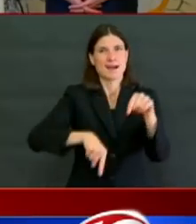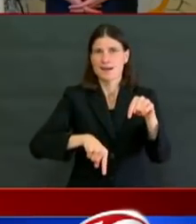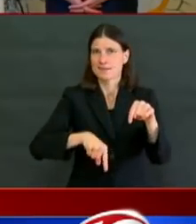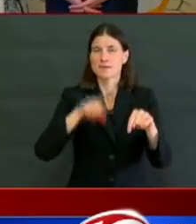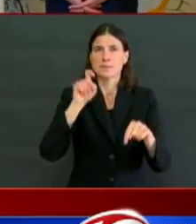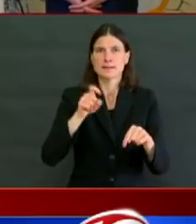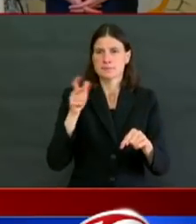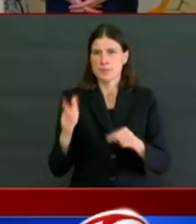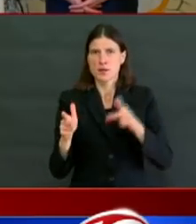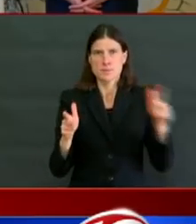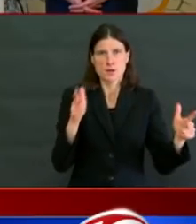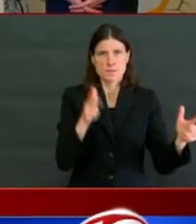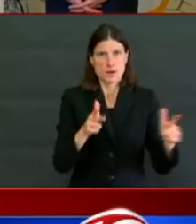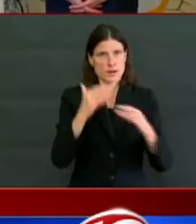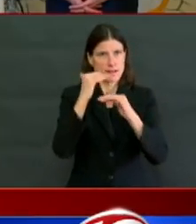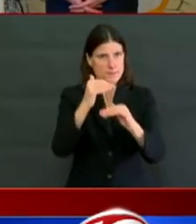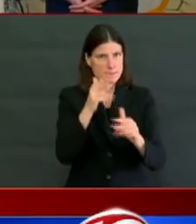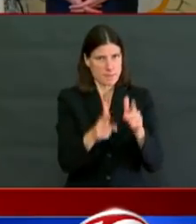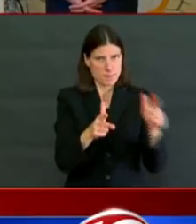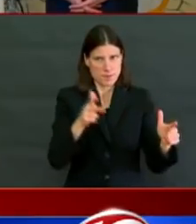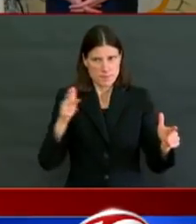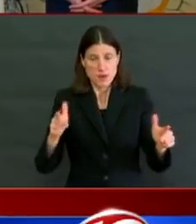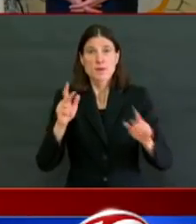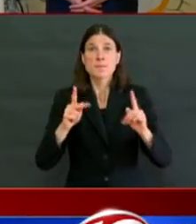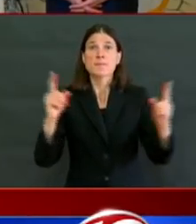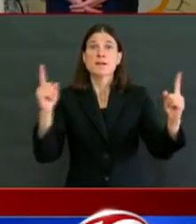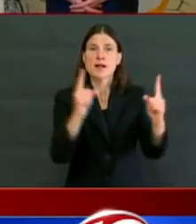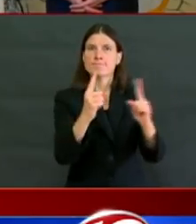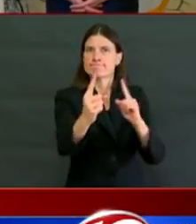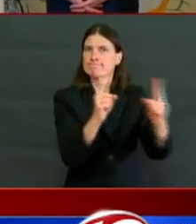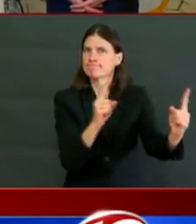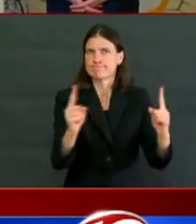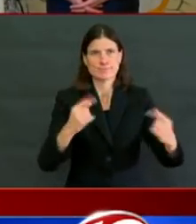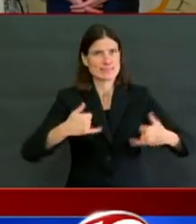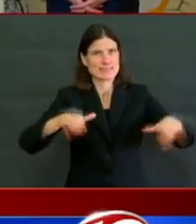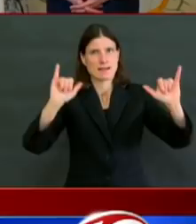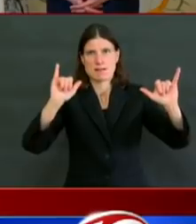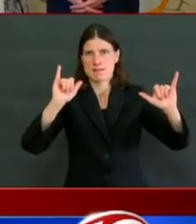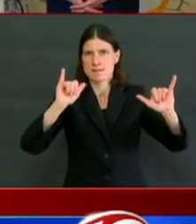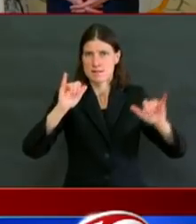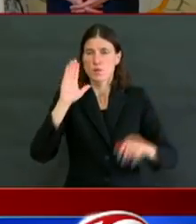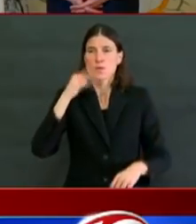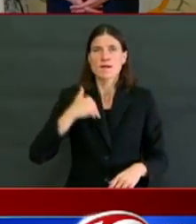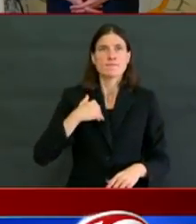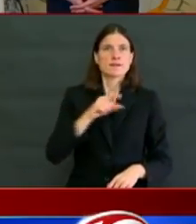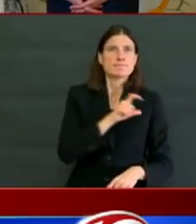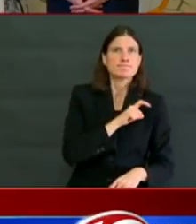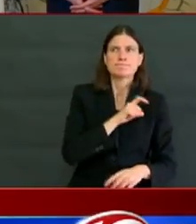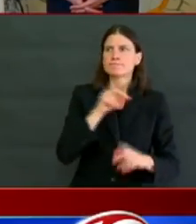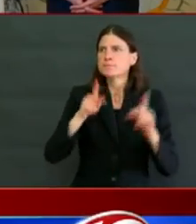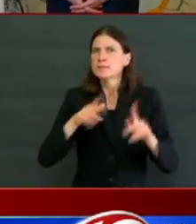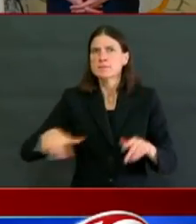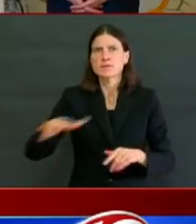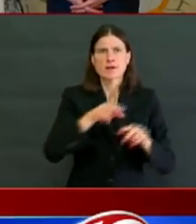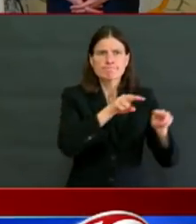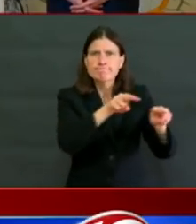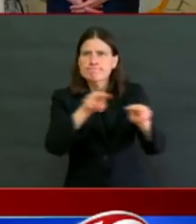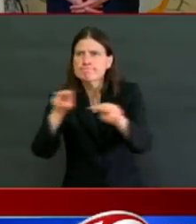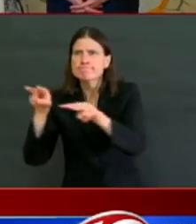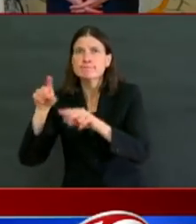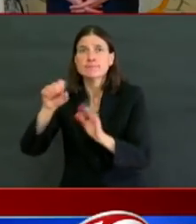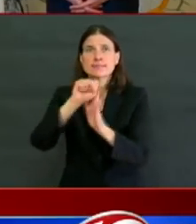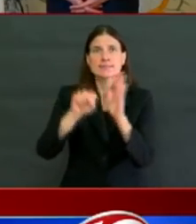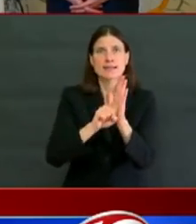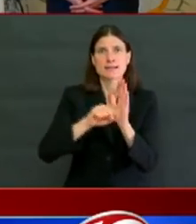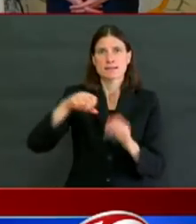to make sure we enforce the social distancing. So in phase one, you'll be able to go to the park. You'll be able to drive